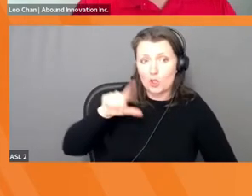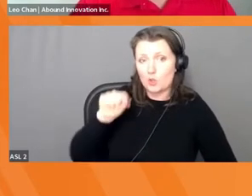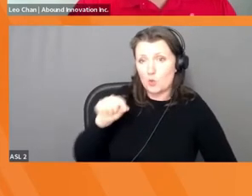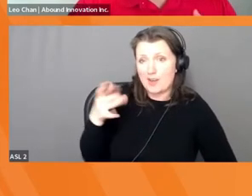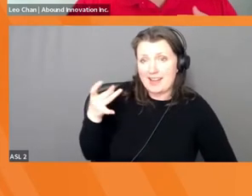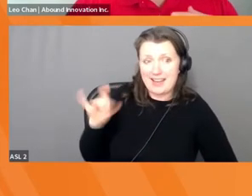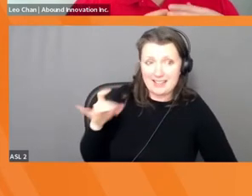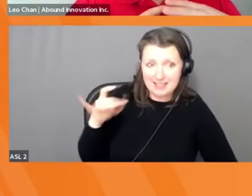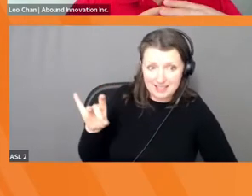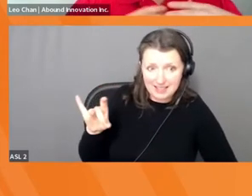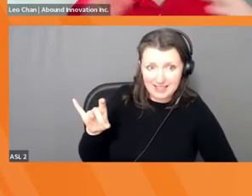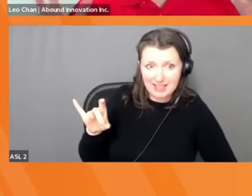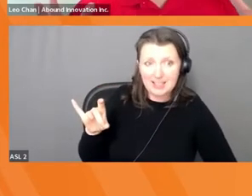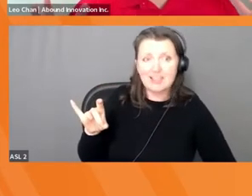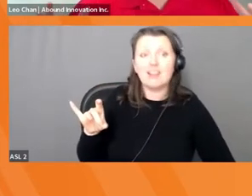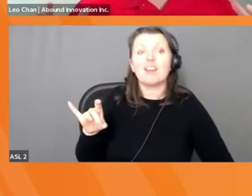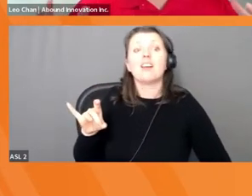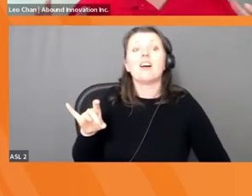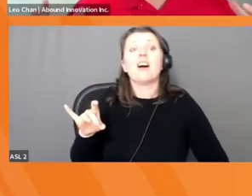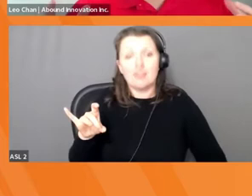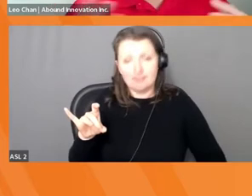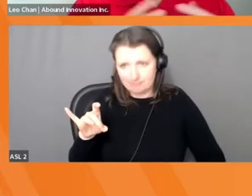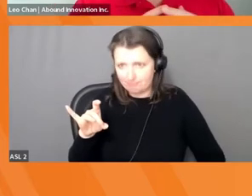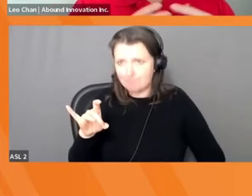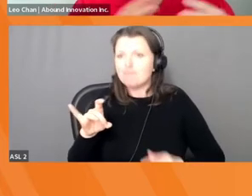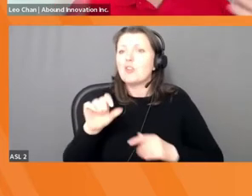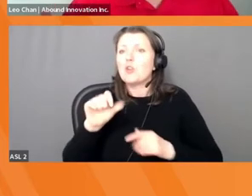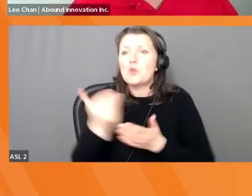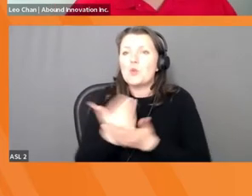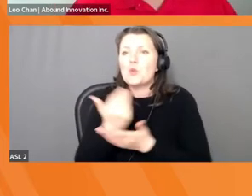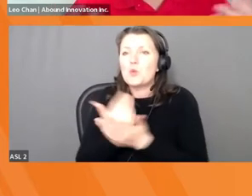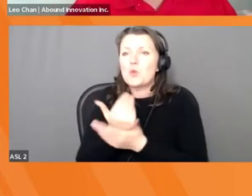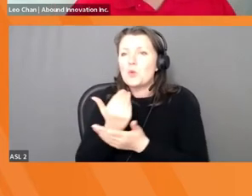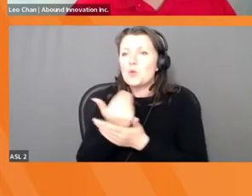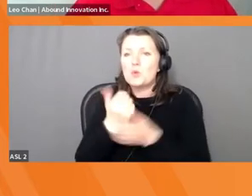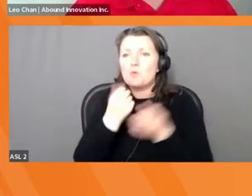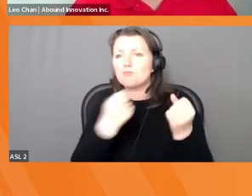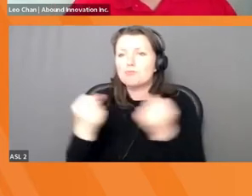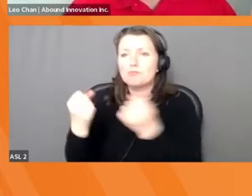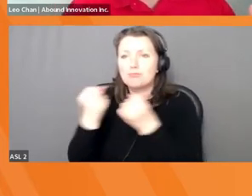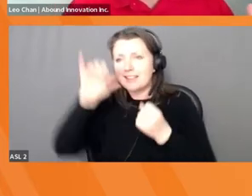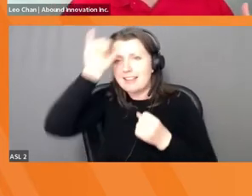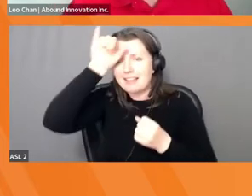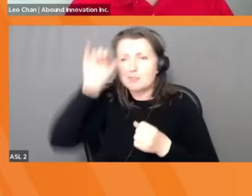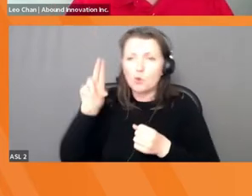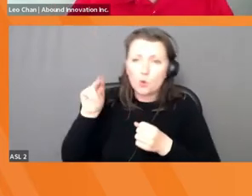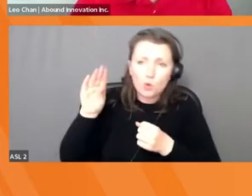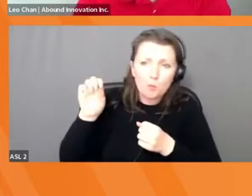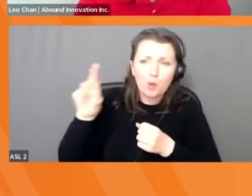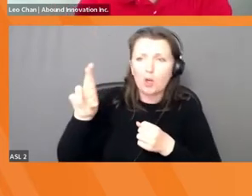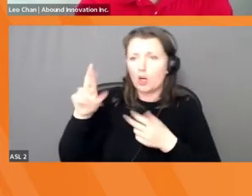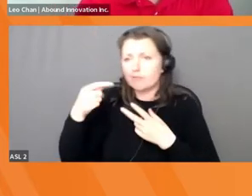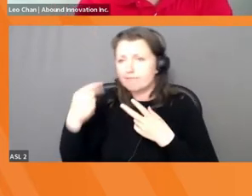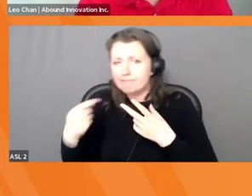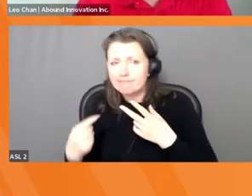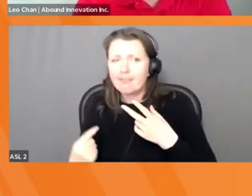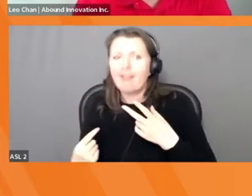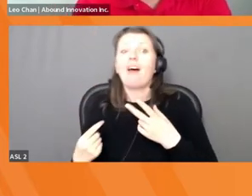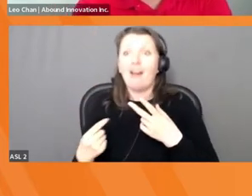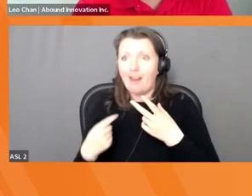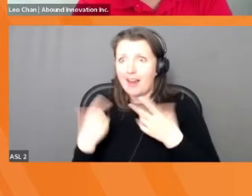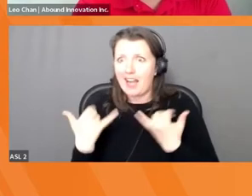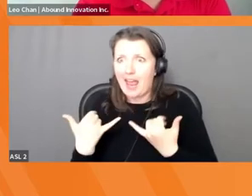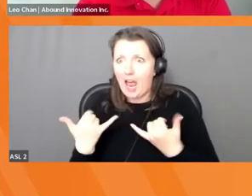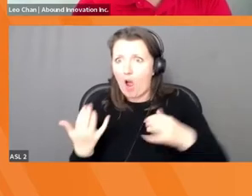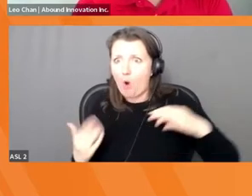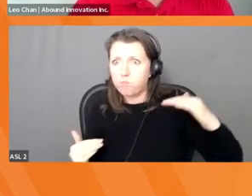So you can see like the entire taxi industry was disrupted. And we know this. I remember I was in a, I think I was in